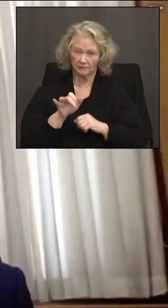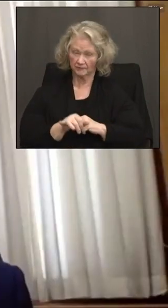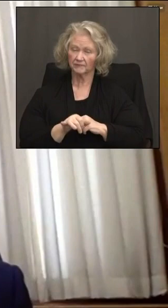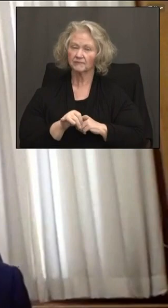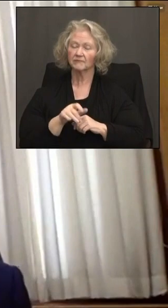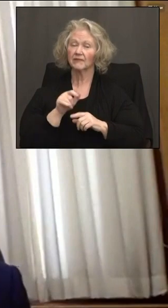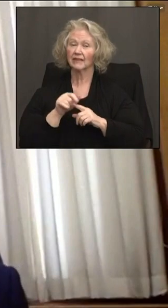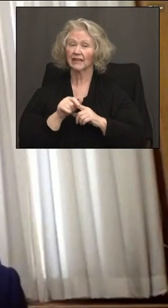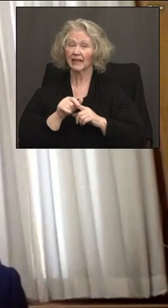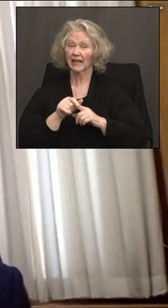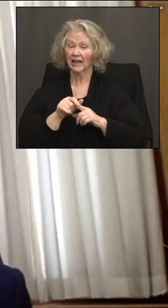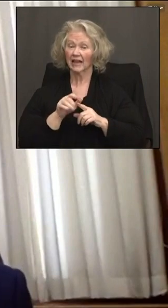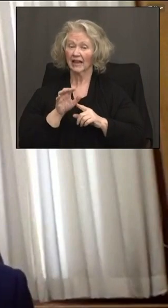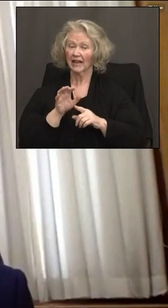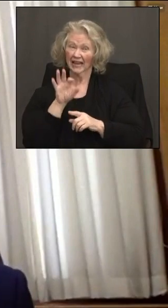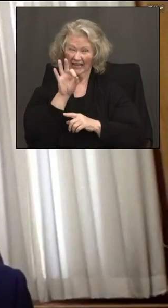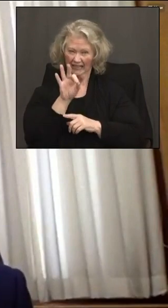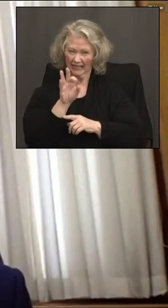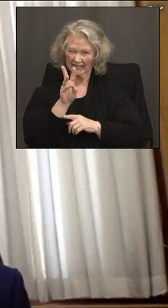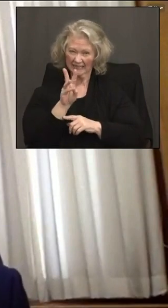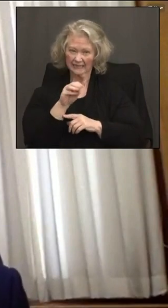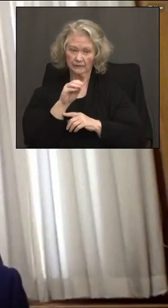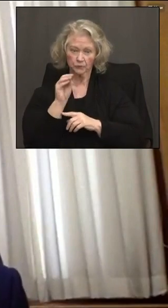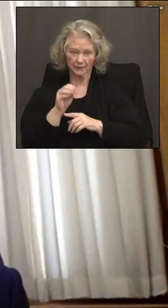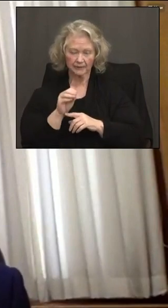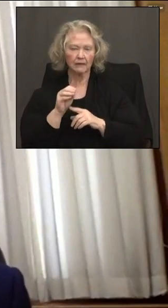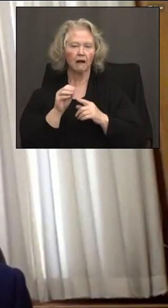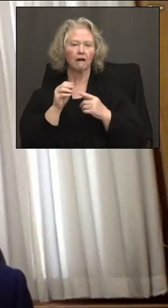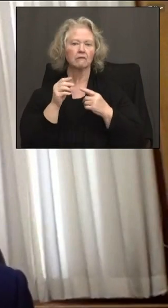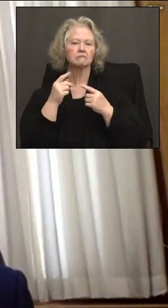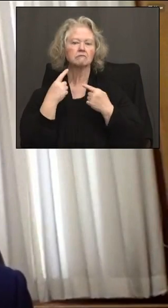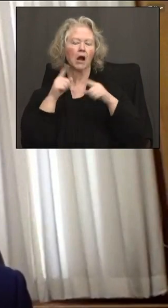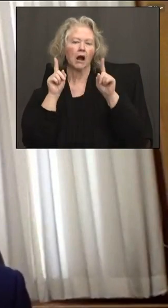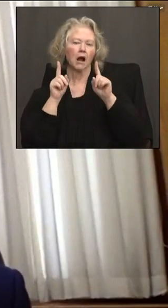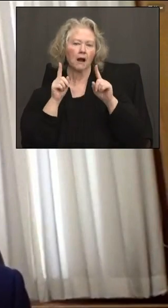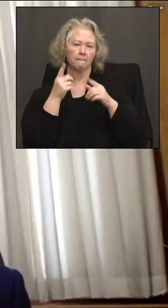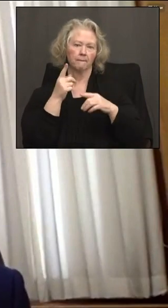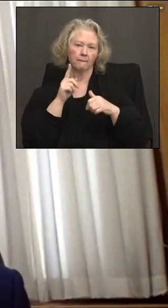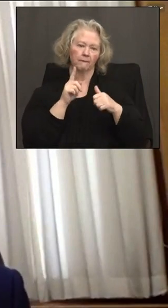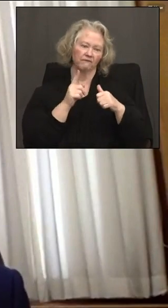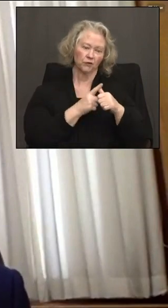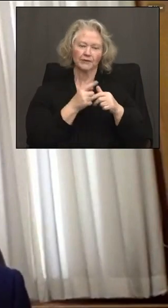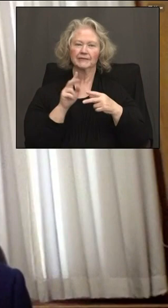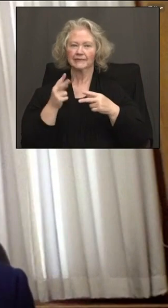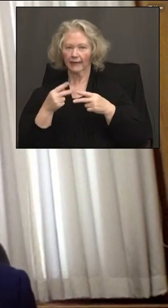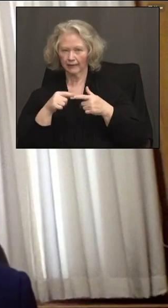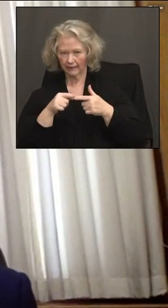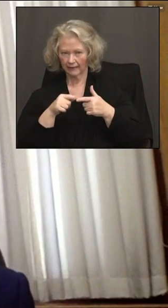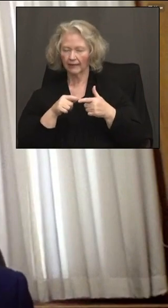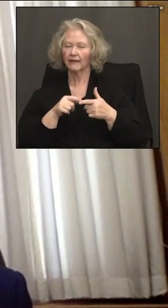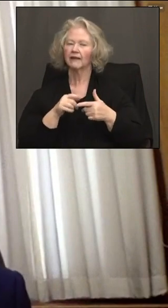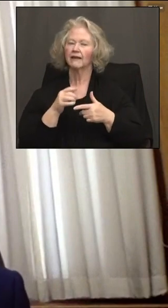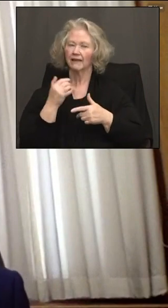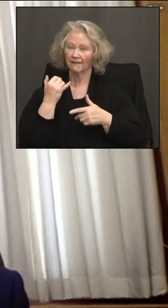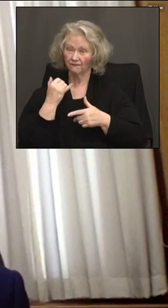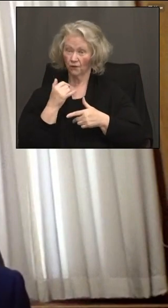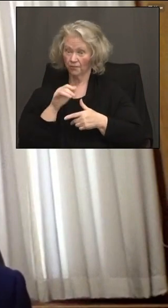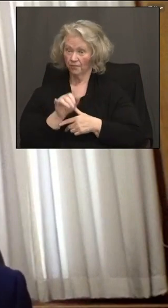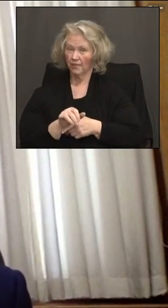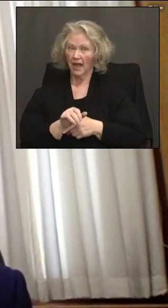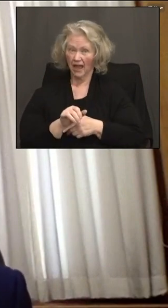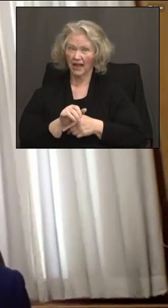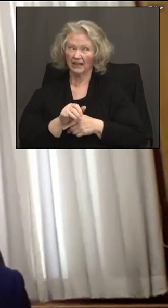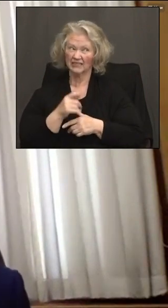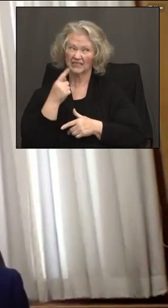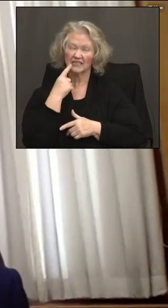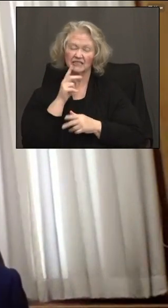96% success rate on people getting their second dose, which for a two-dose vaccine regimen, I'm